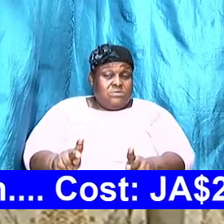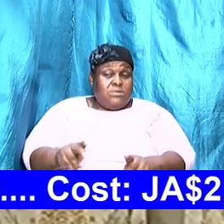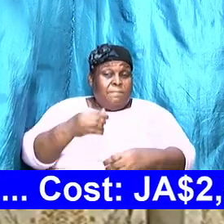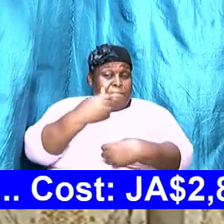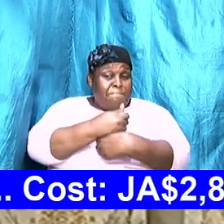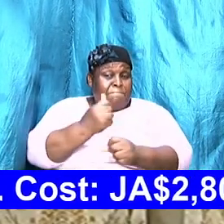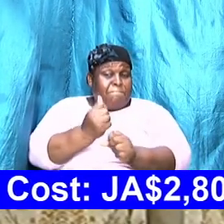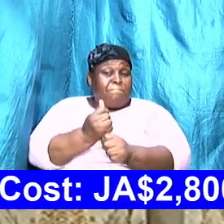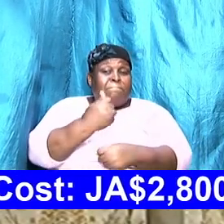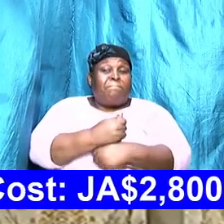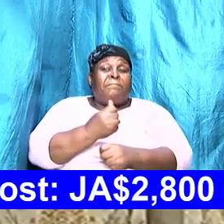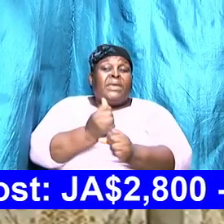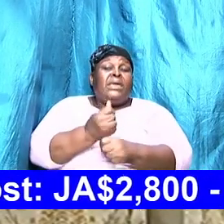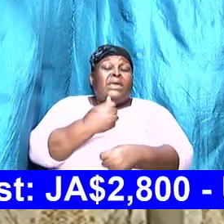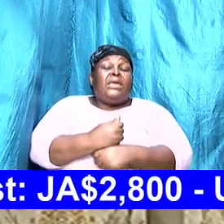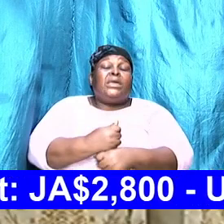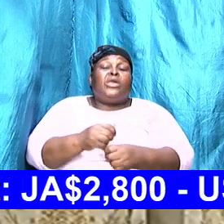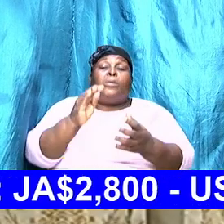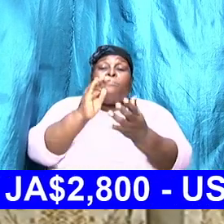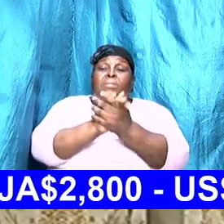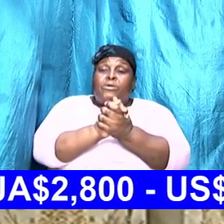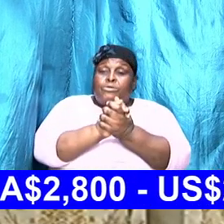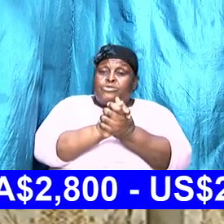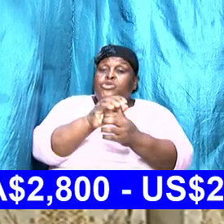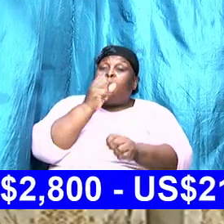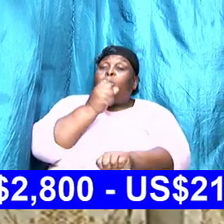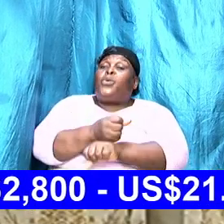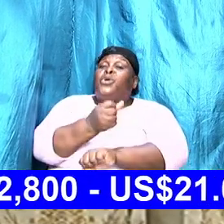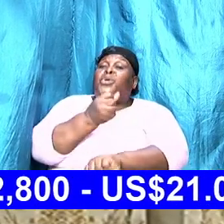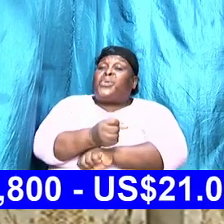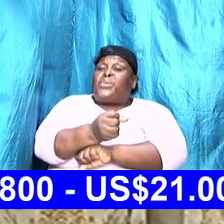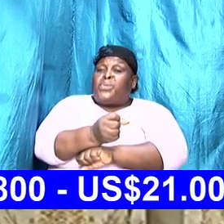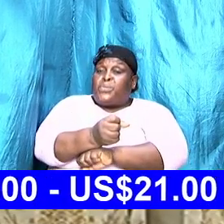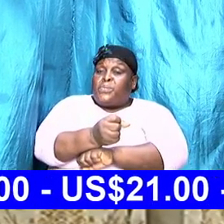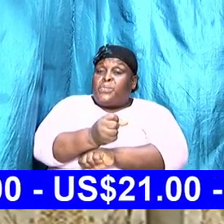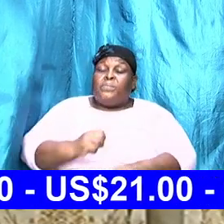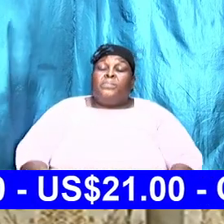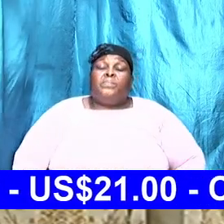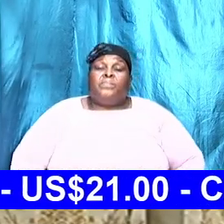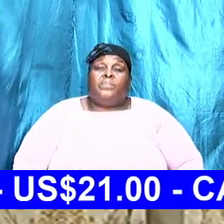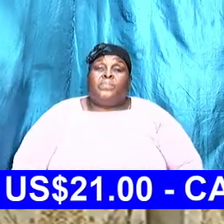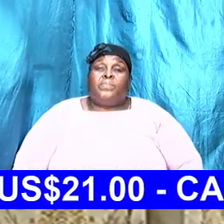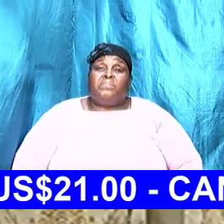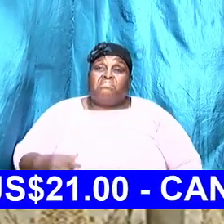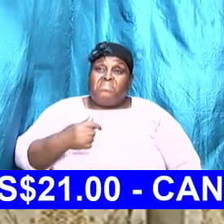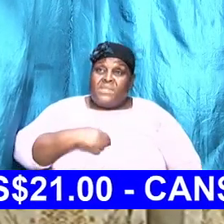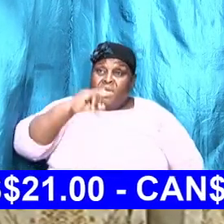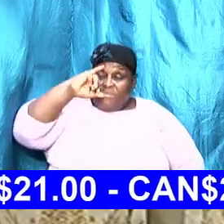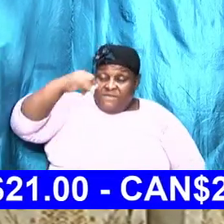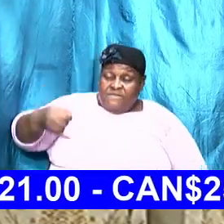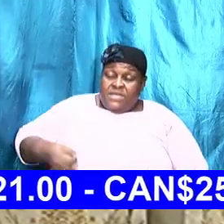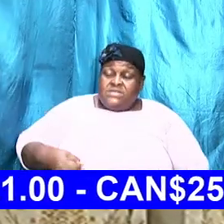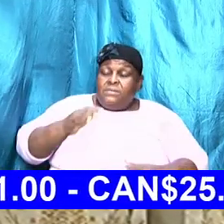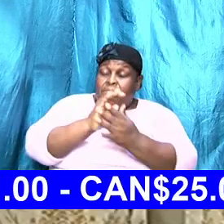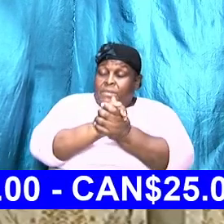make your lot better? So, I am inviting married people everywhere